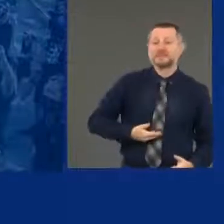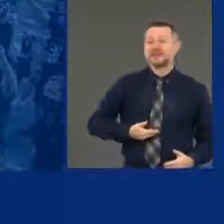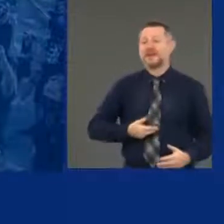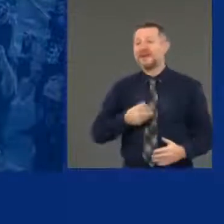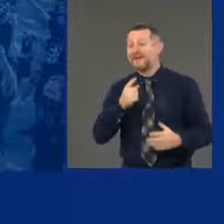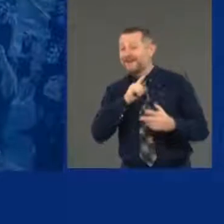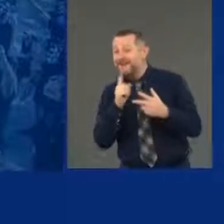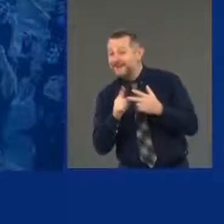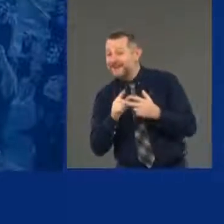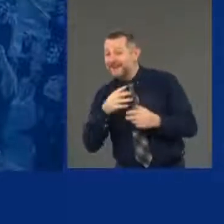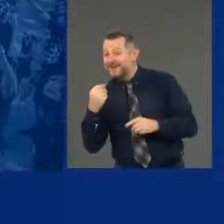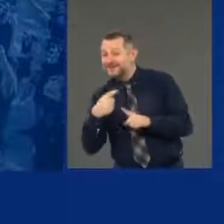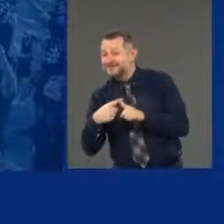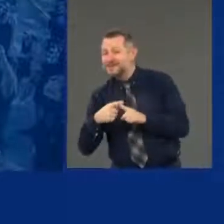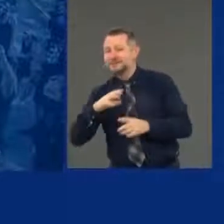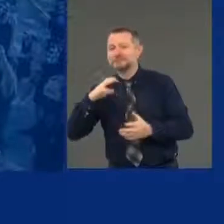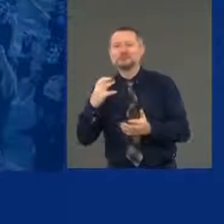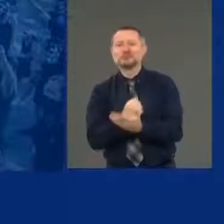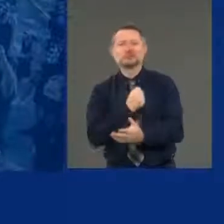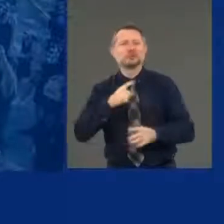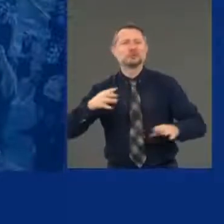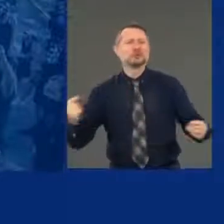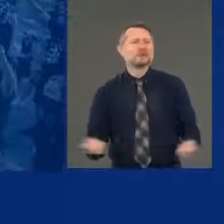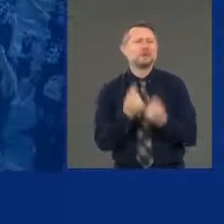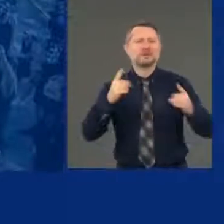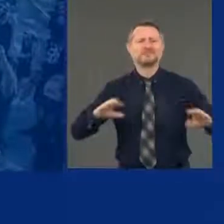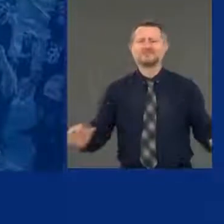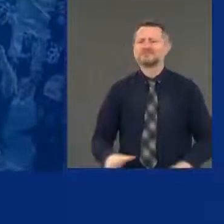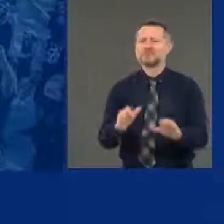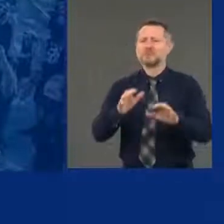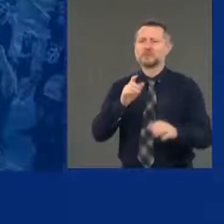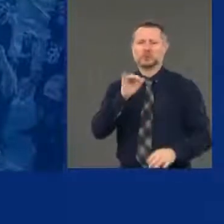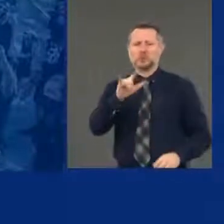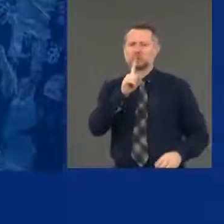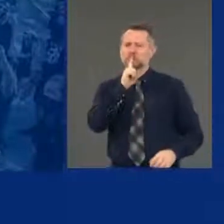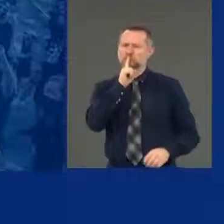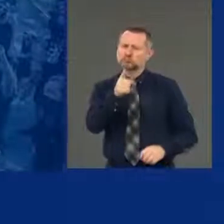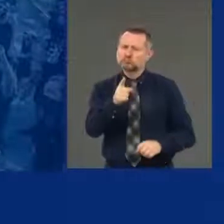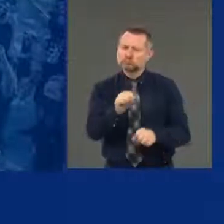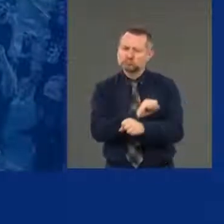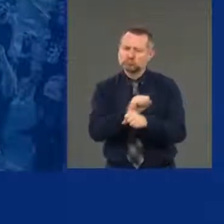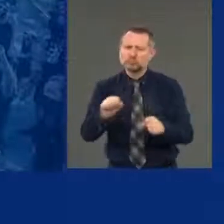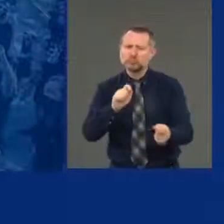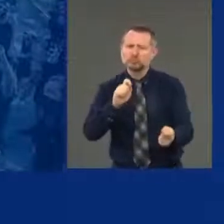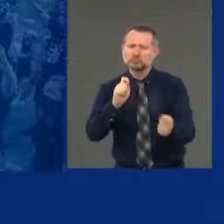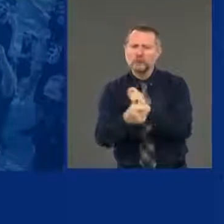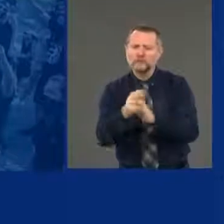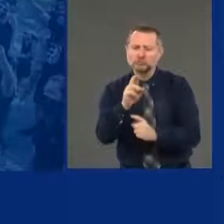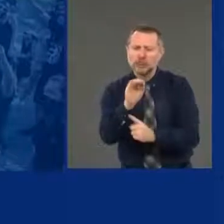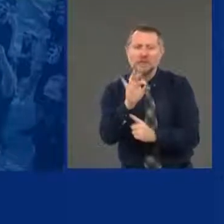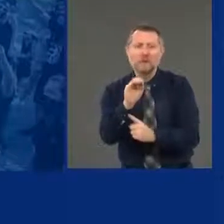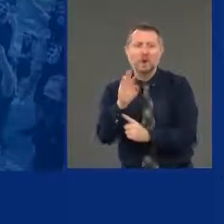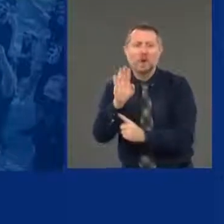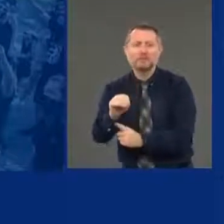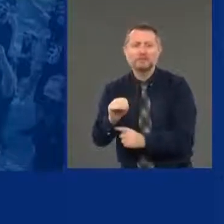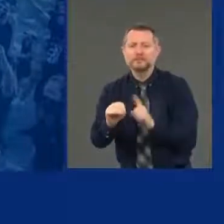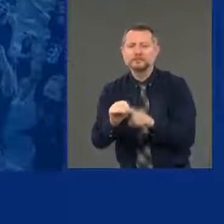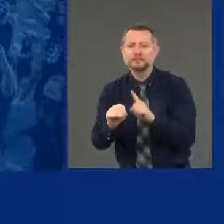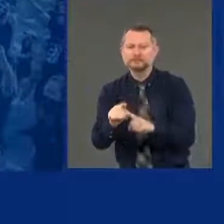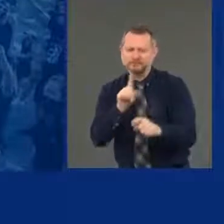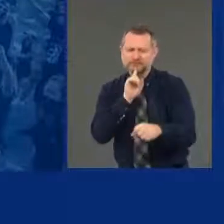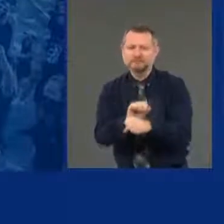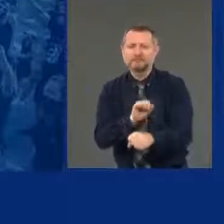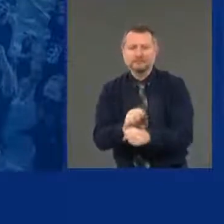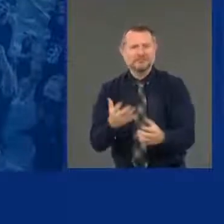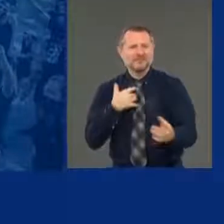about it and to make real reform and real change. That's the goal of the moment. I understand the emotion.